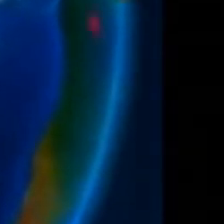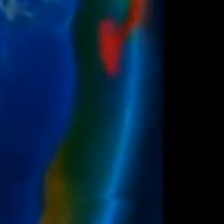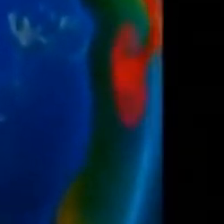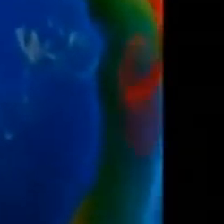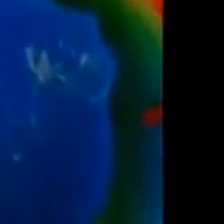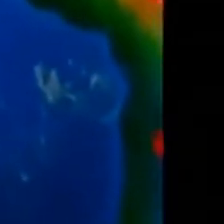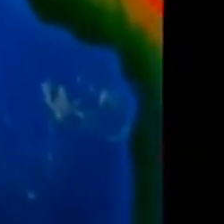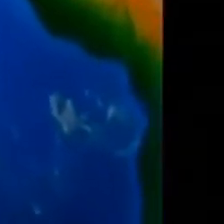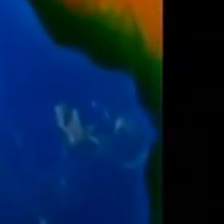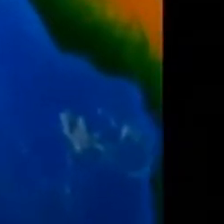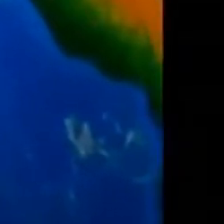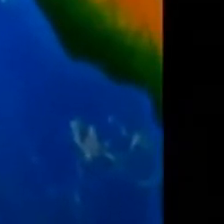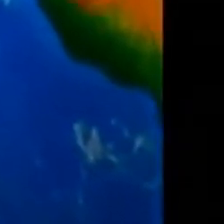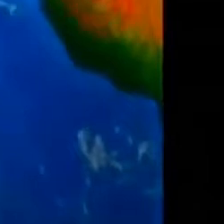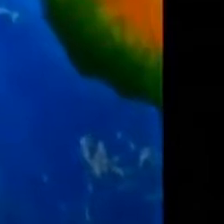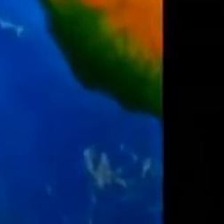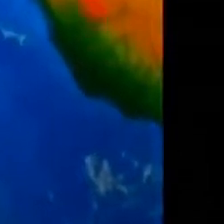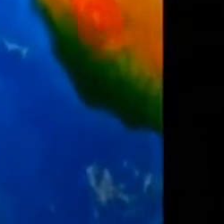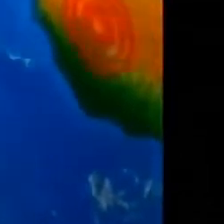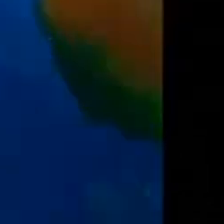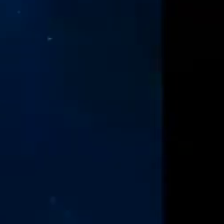I'm here for afternoon.